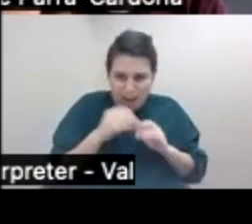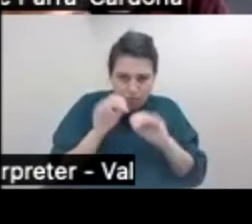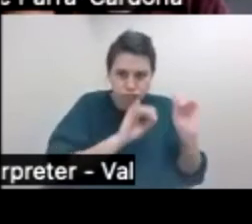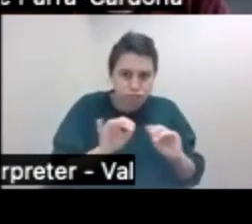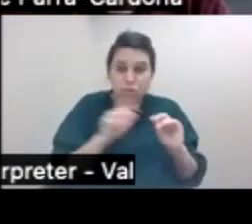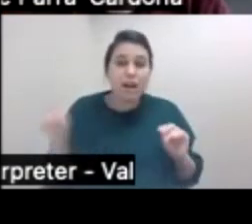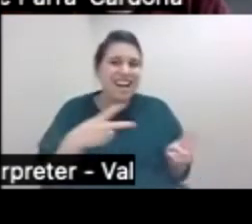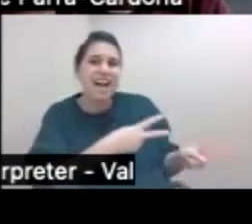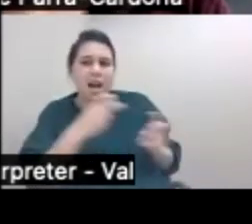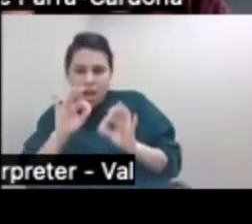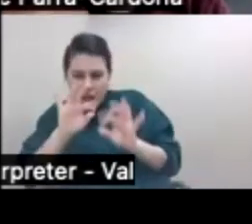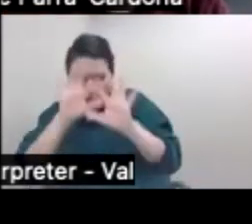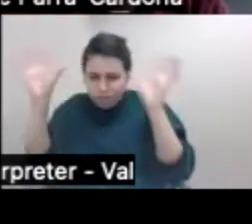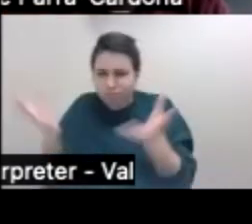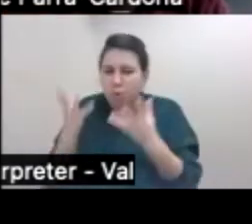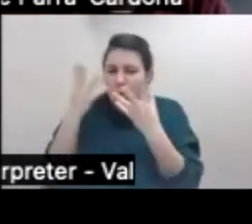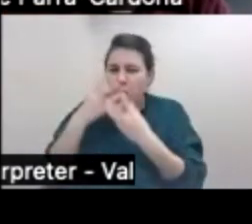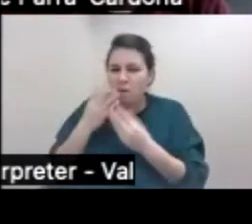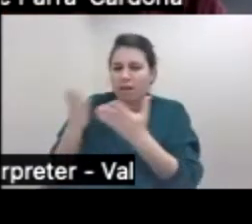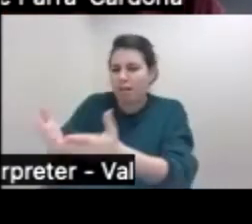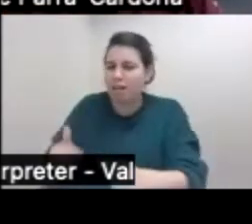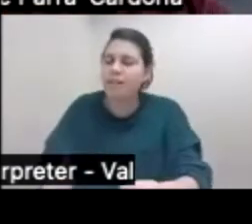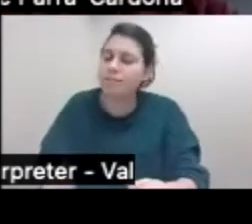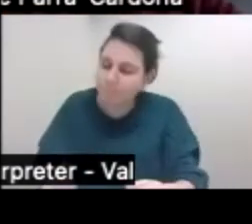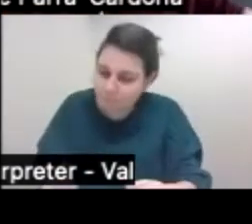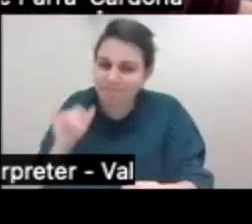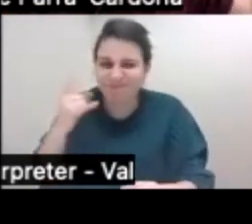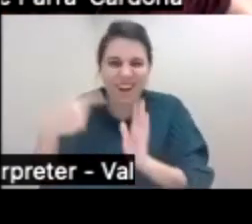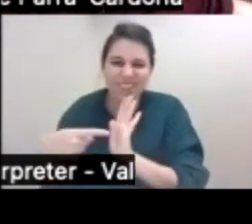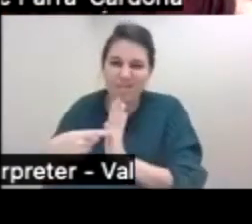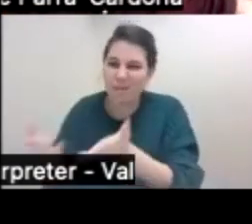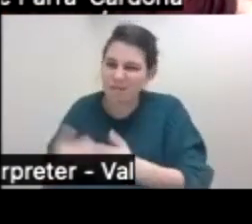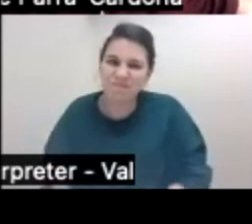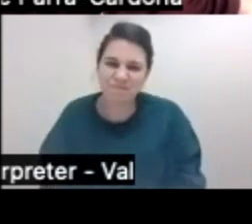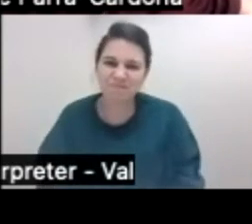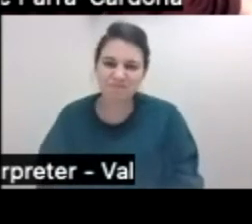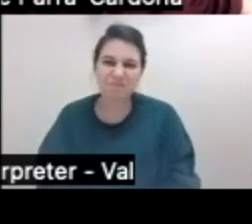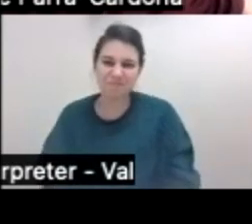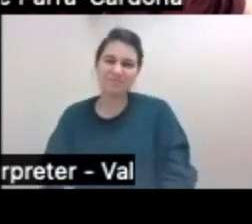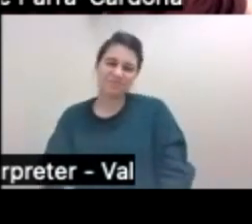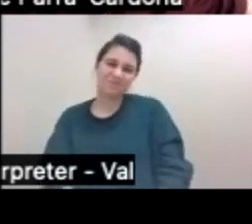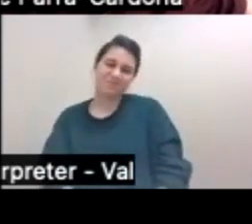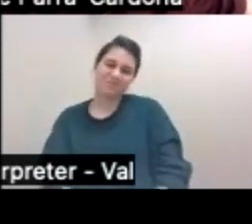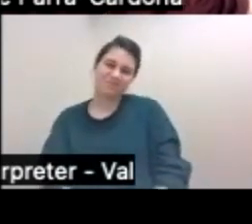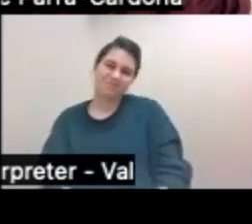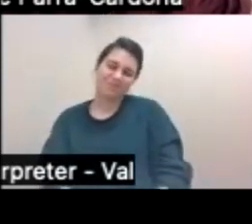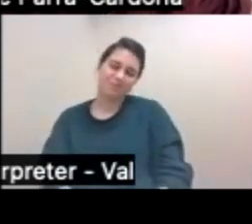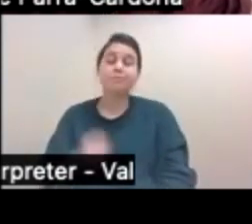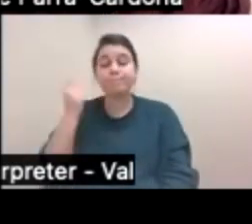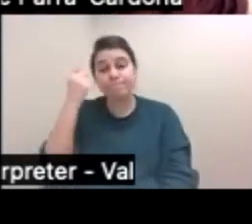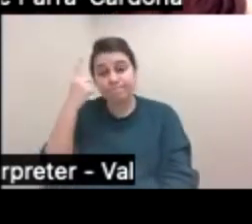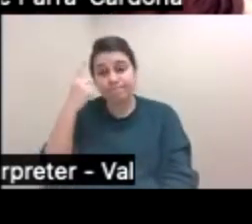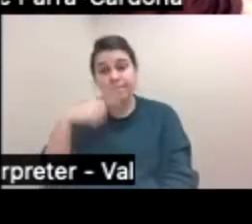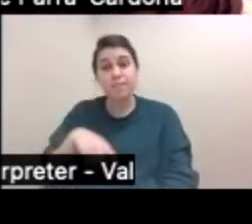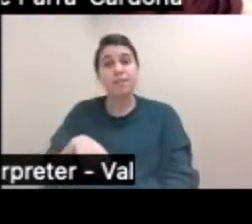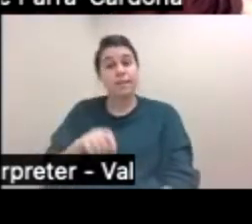into something beautiful. And this is a type of beautiful transformation that they are able to achieve. However, as a result of